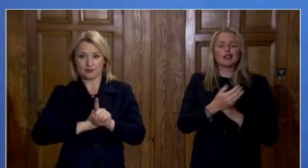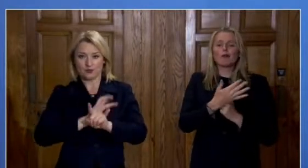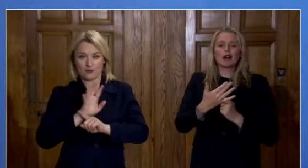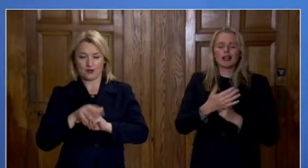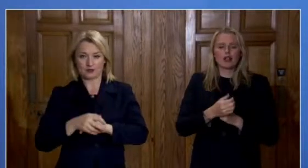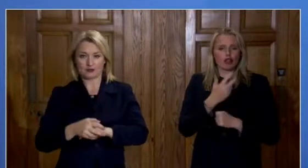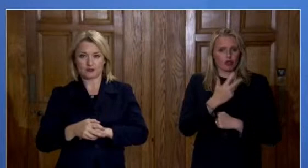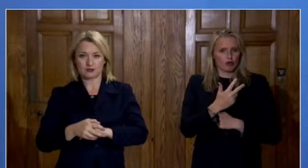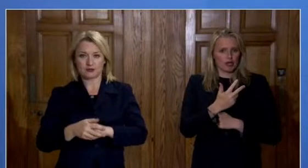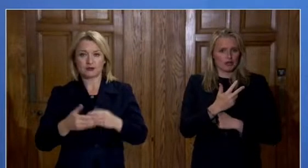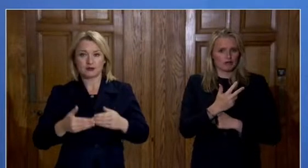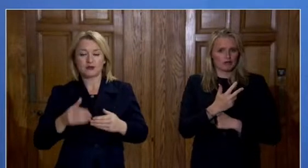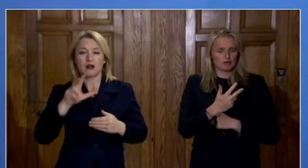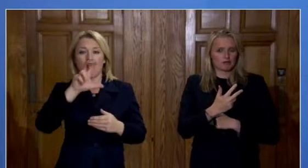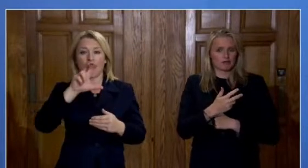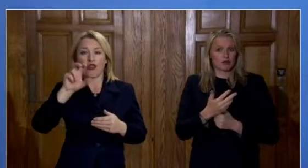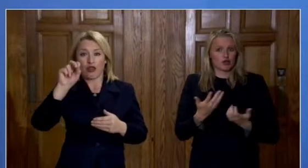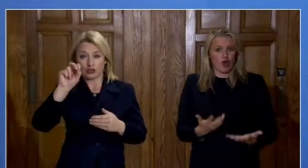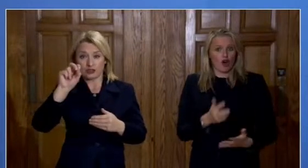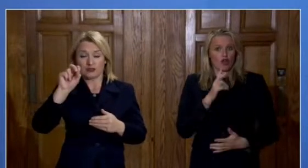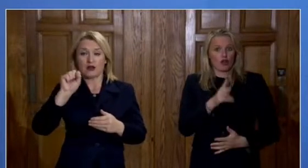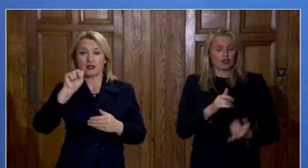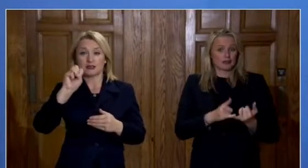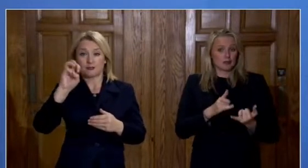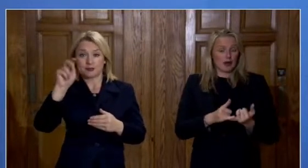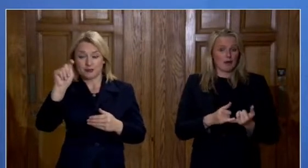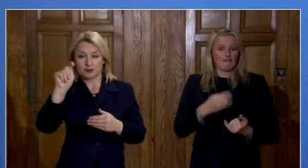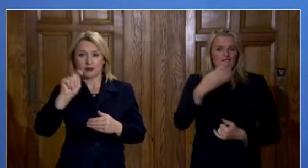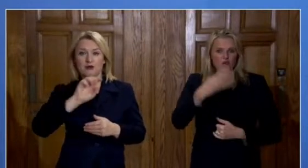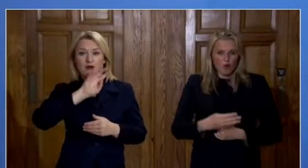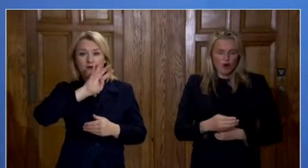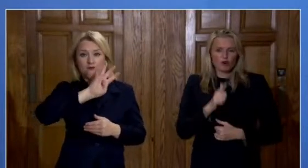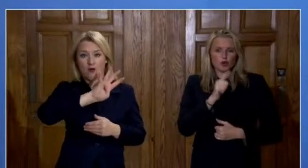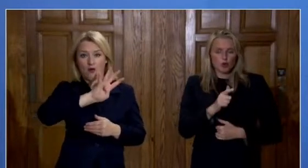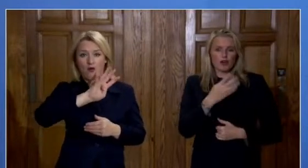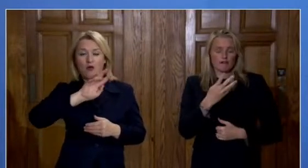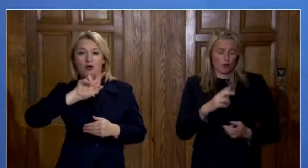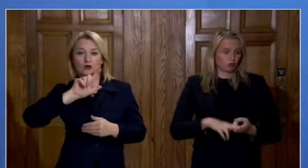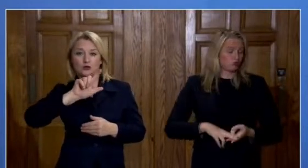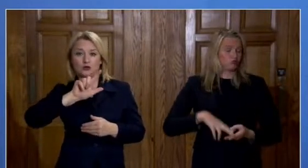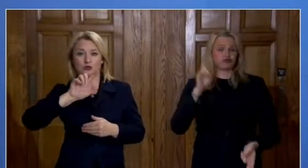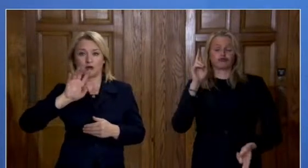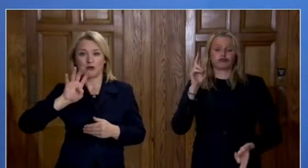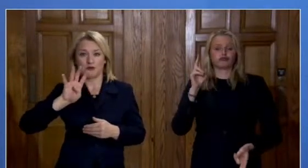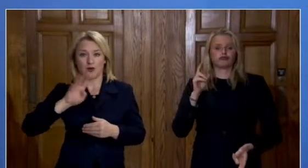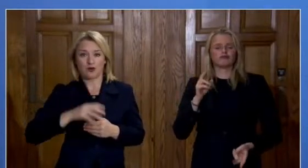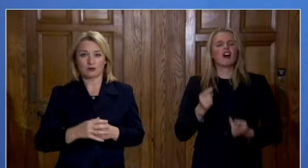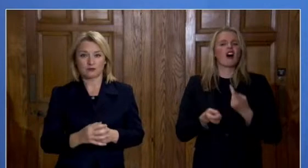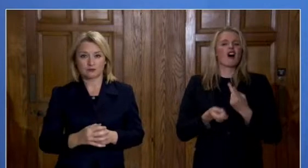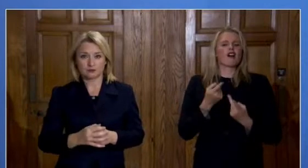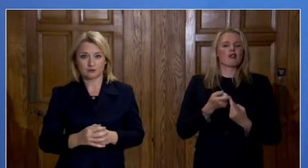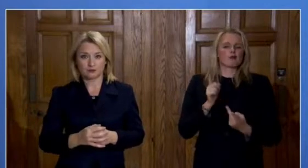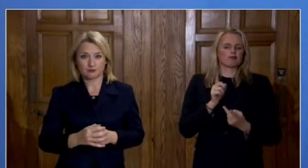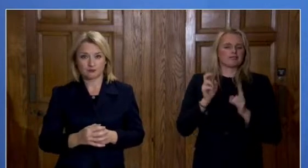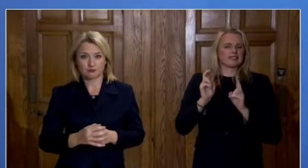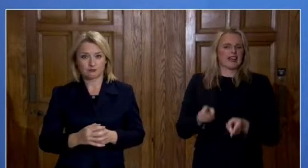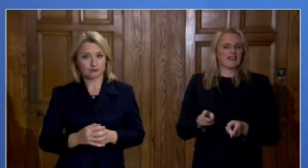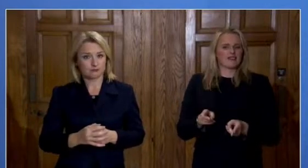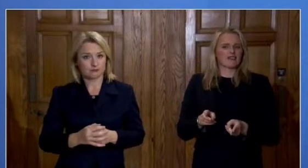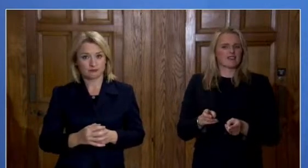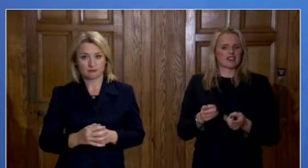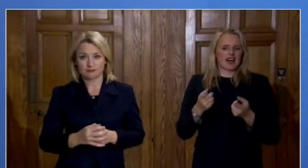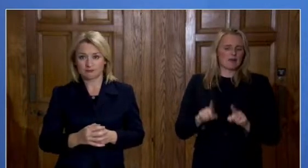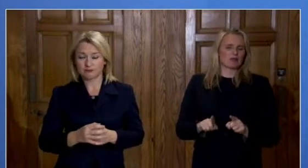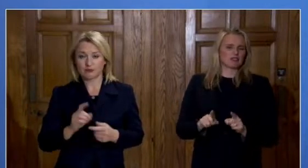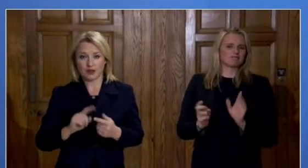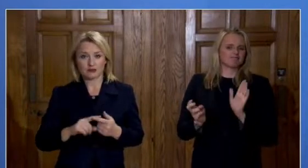September, it's 424. And also another tragic death has been recorded in our community.